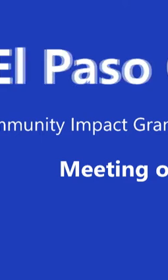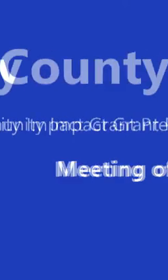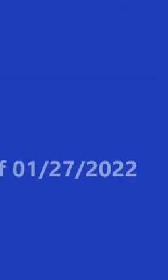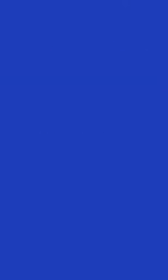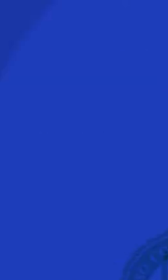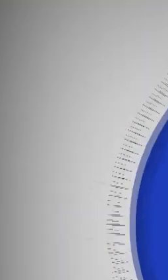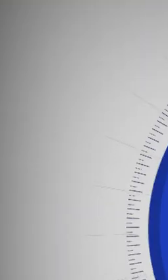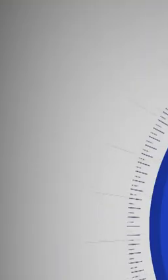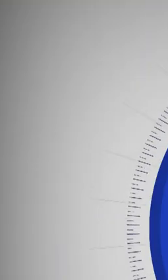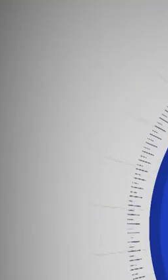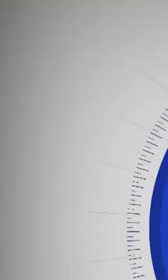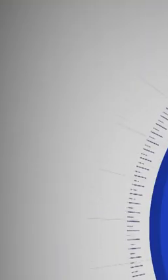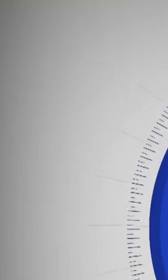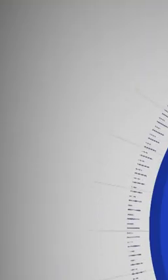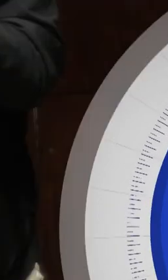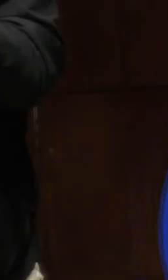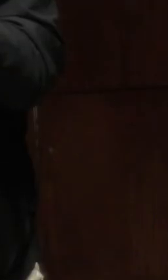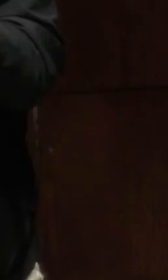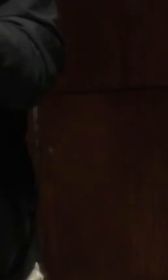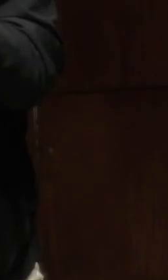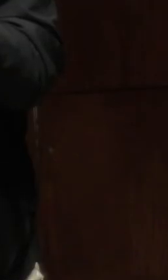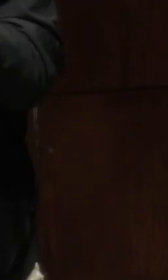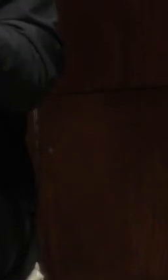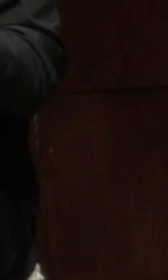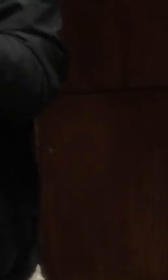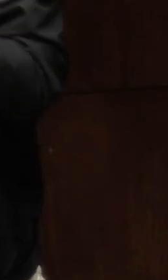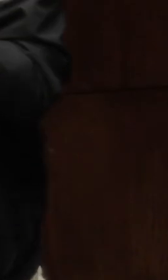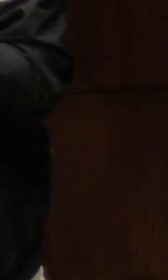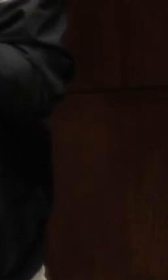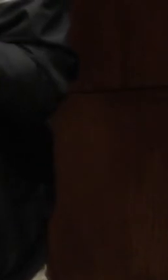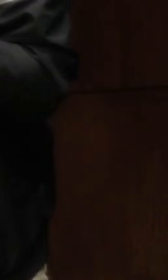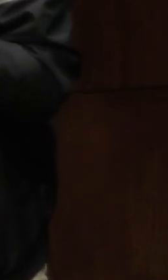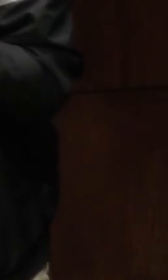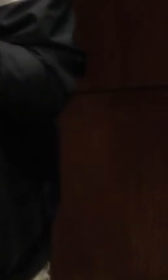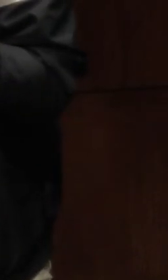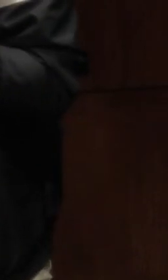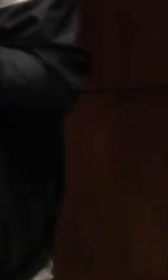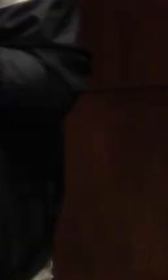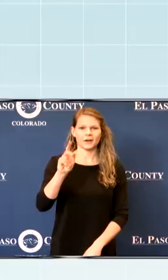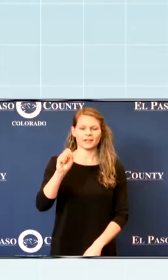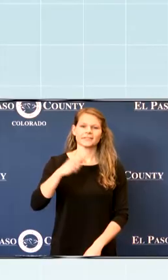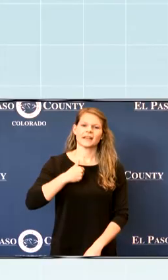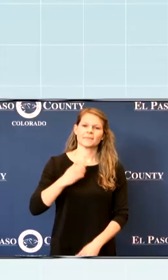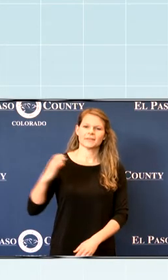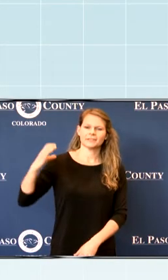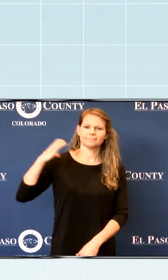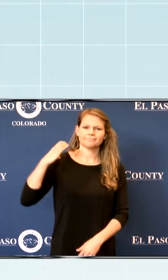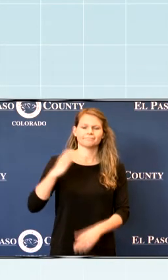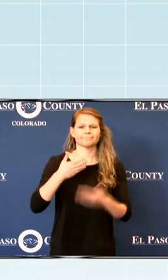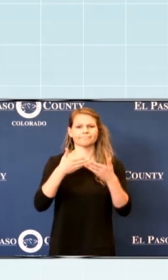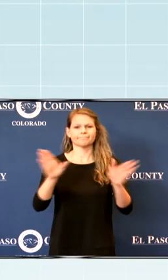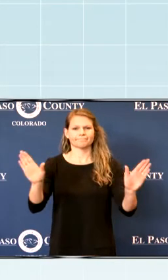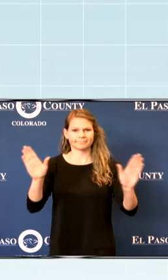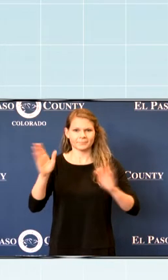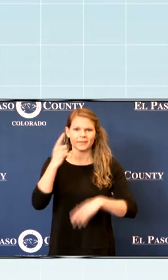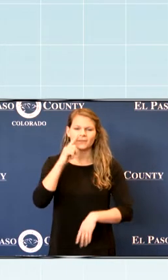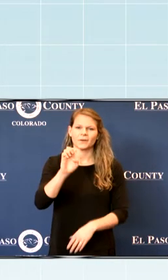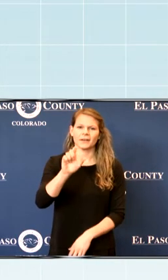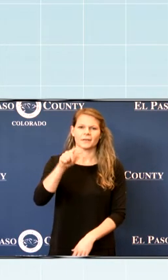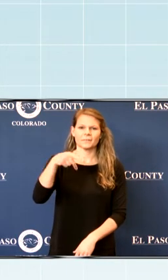Good morning, everybody. Thank you for being here today. My name is Ryan Parcell. the Chief Public Information Officer for El Paso County.